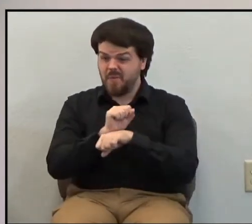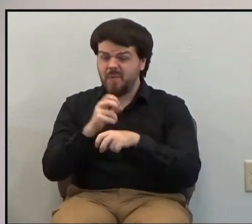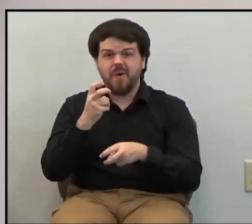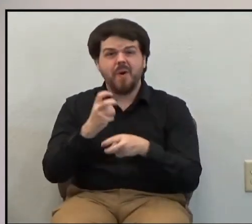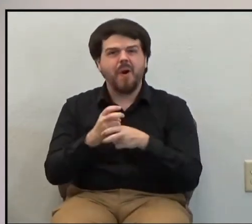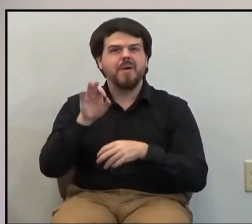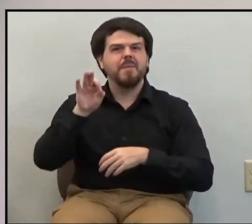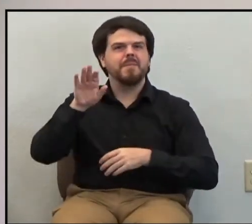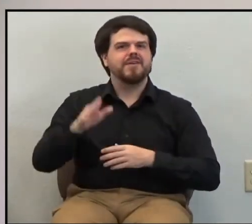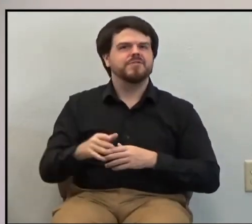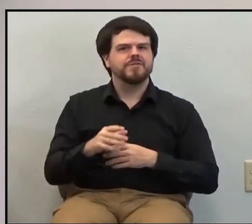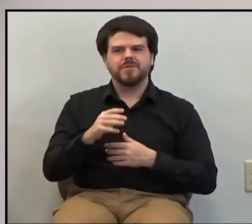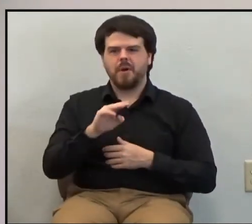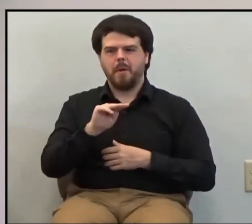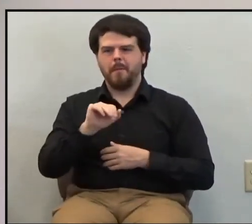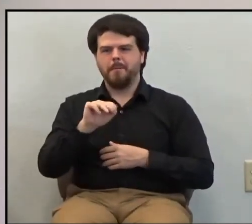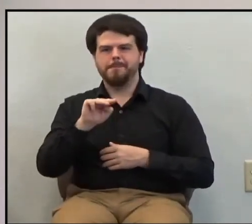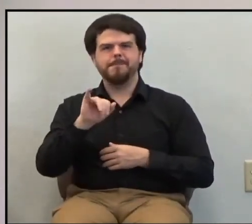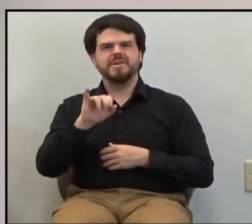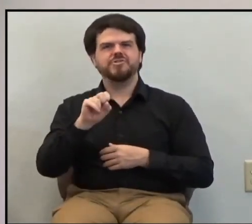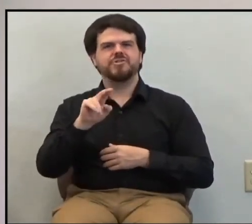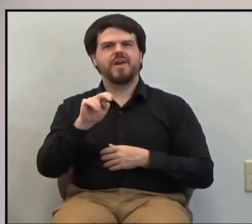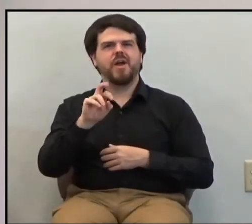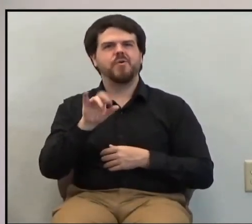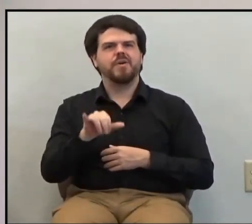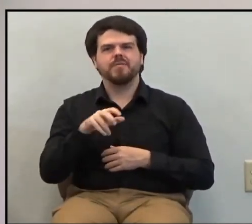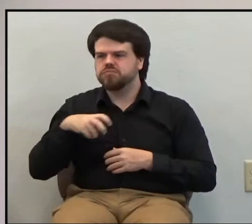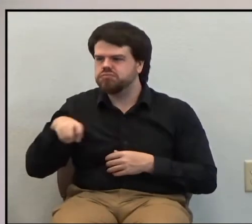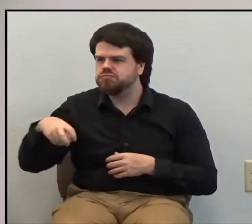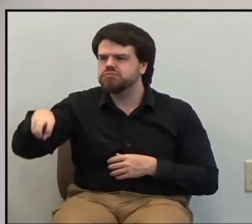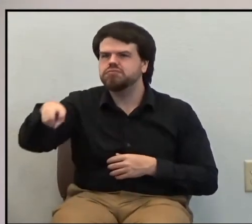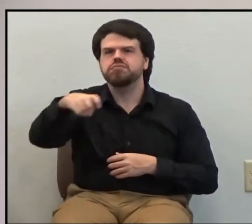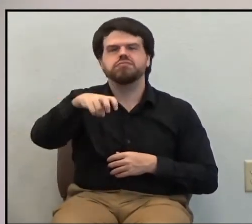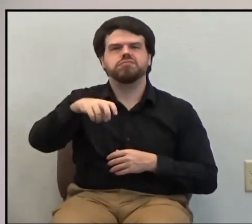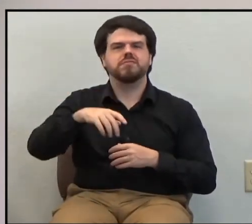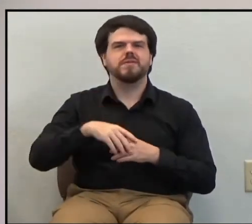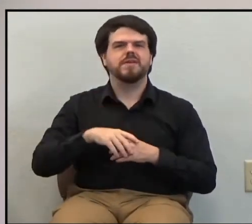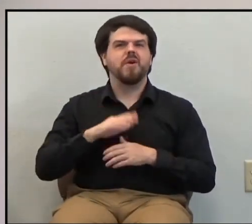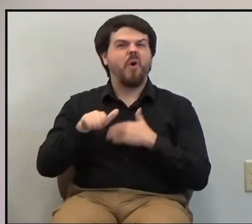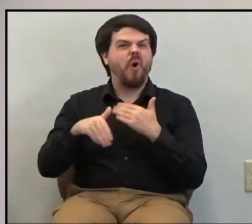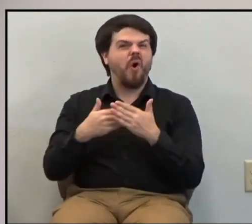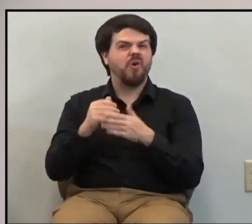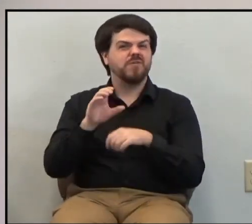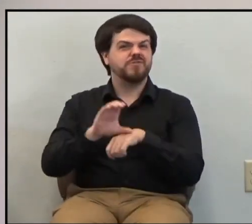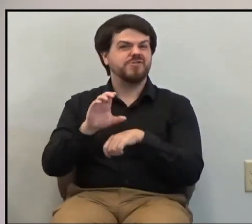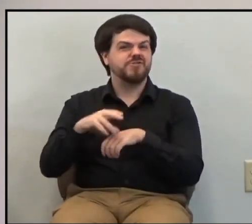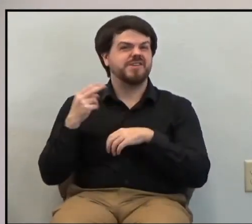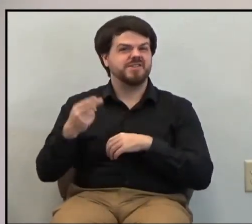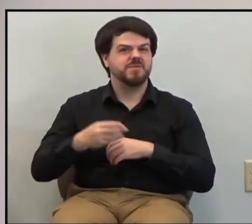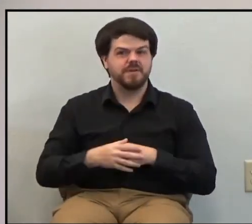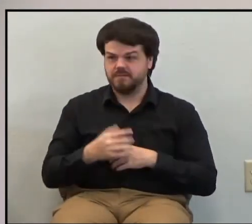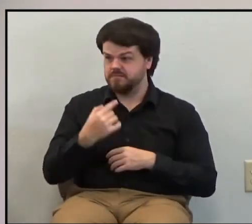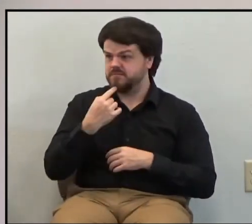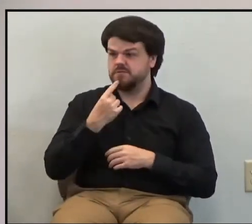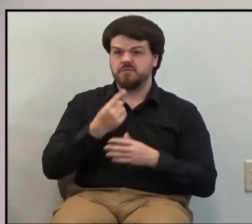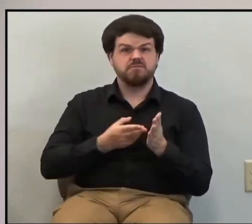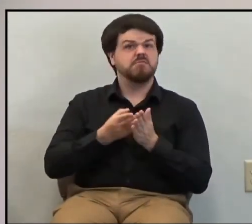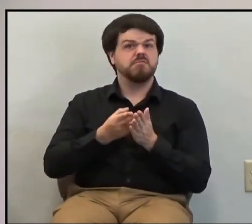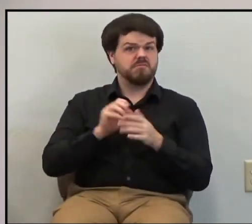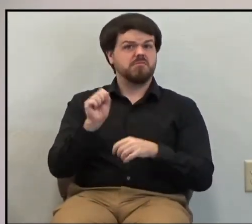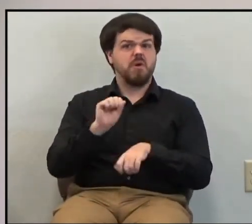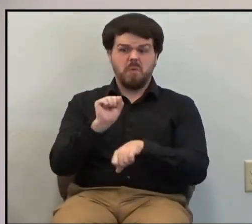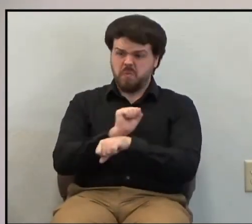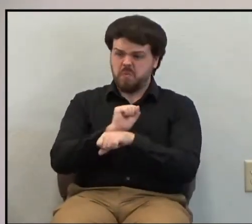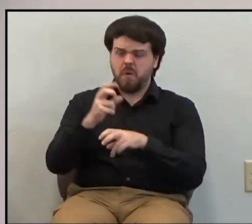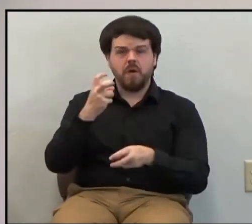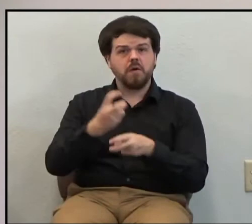pastor, missionary in all church history perhaps. And he says it, I worked hard. I worked harder than